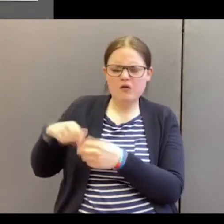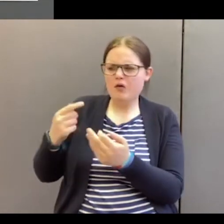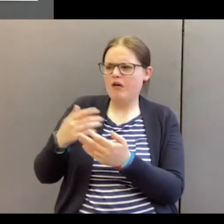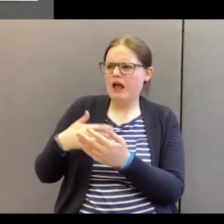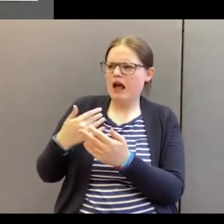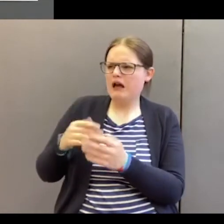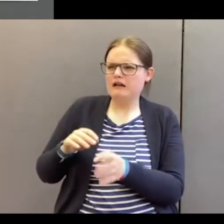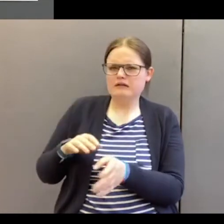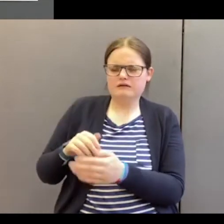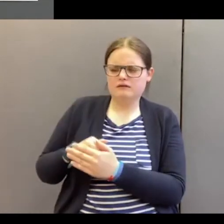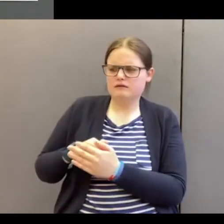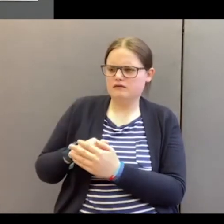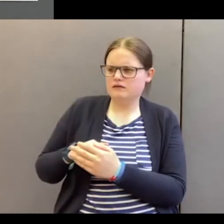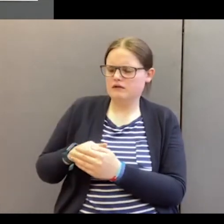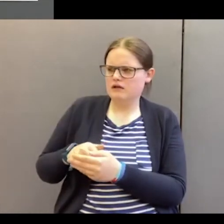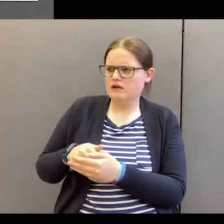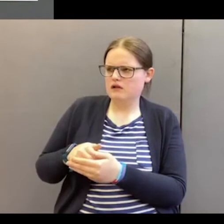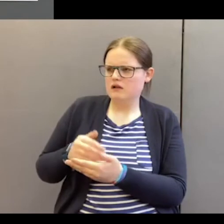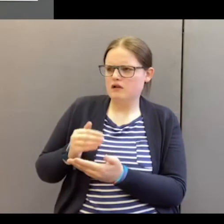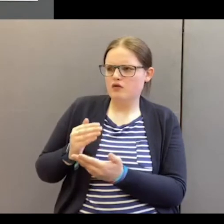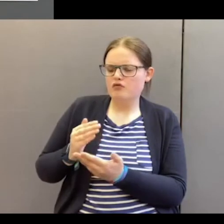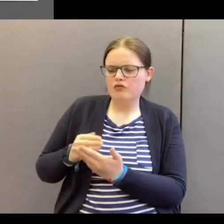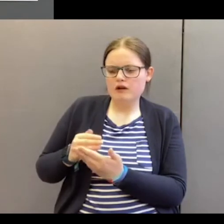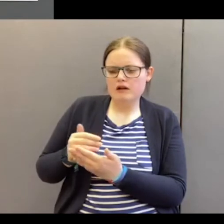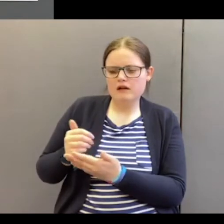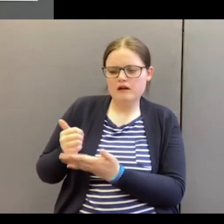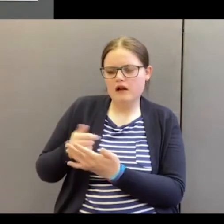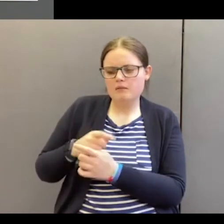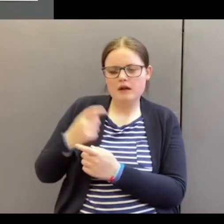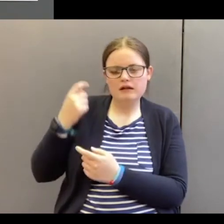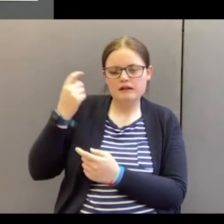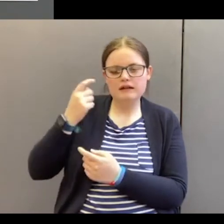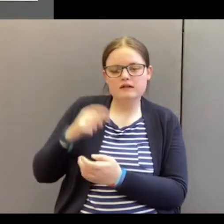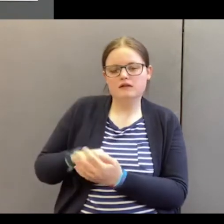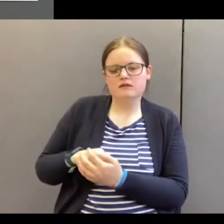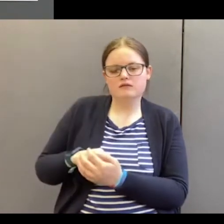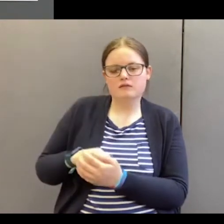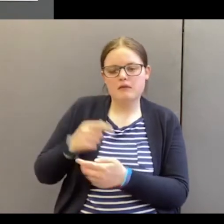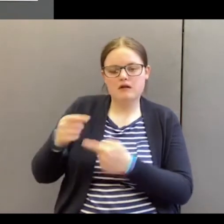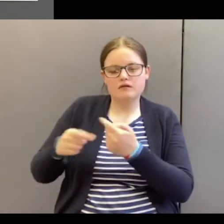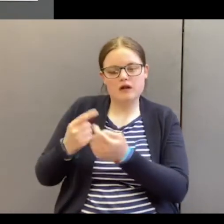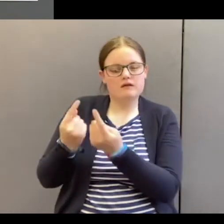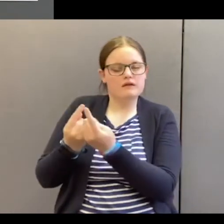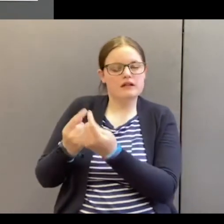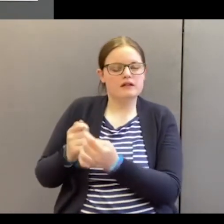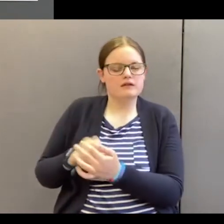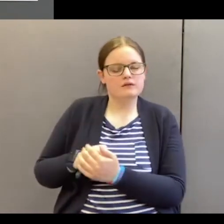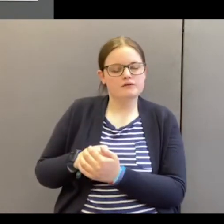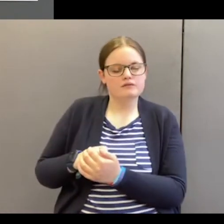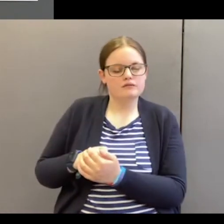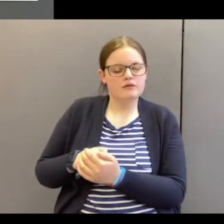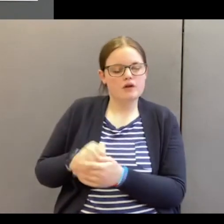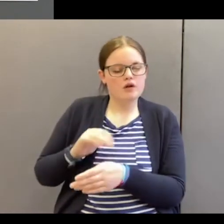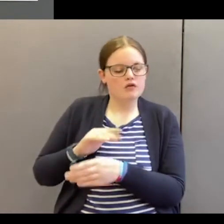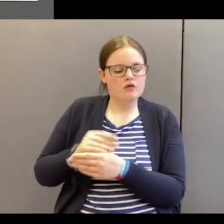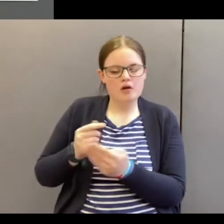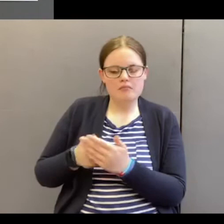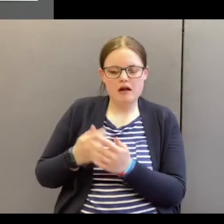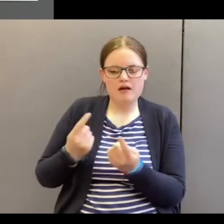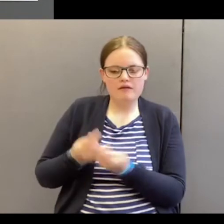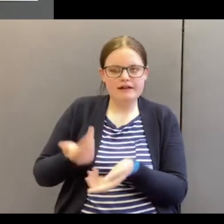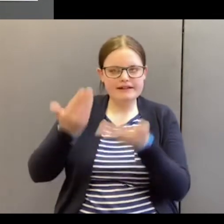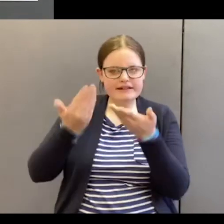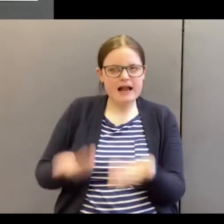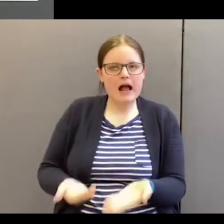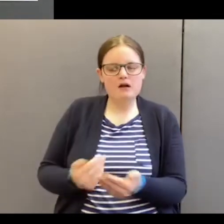that's actually designed to help us to think of eternity and not just the things of now.